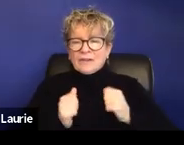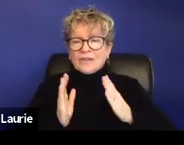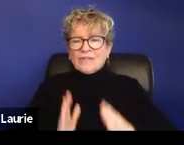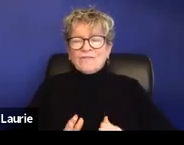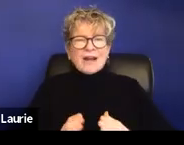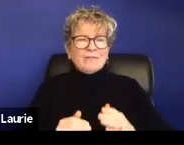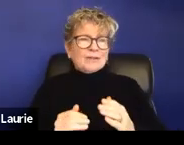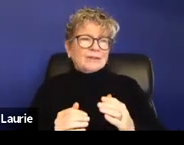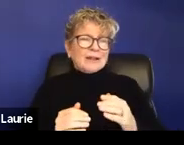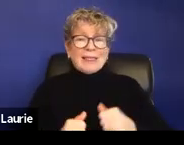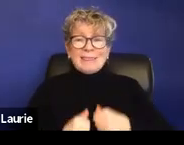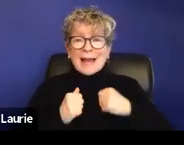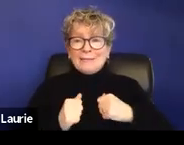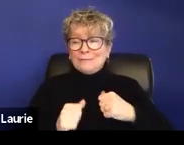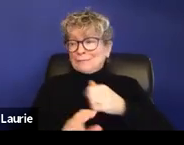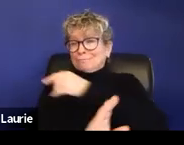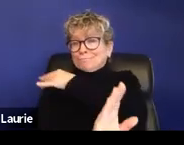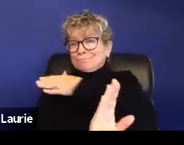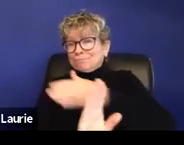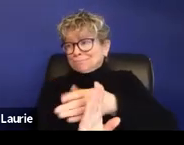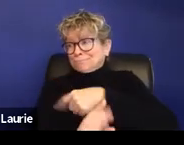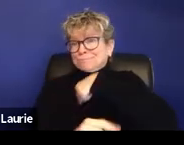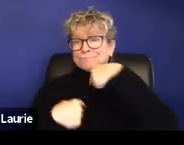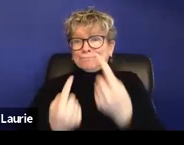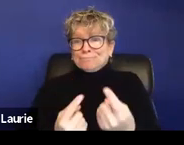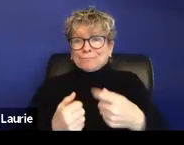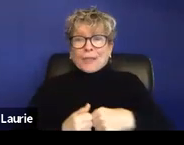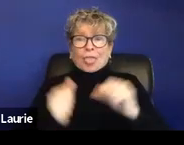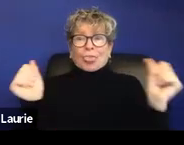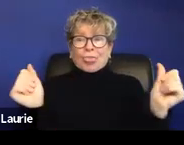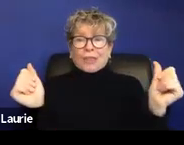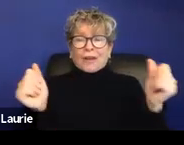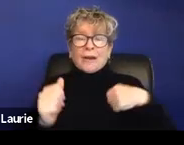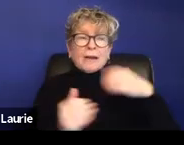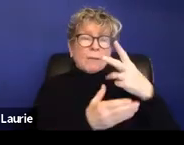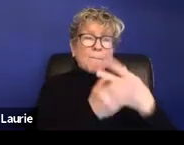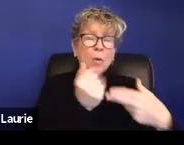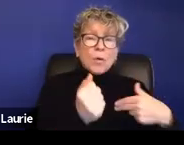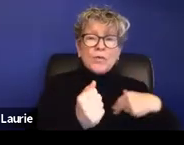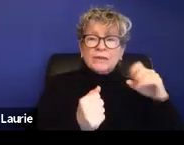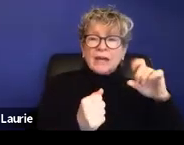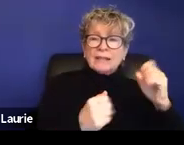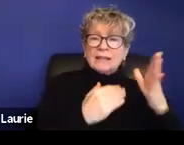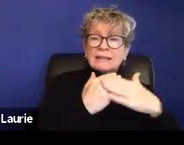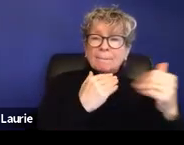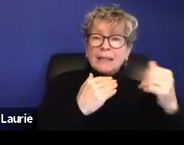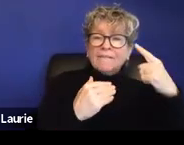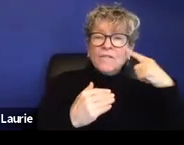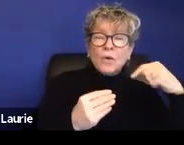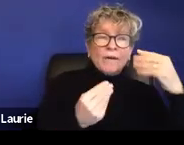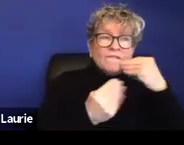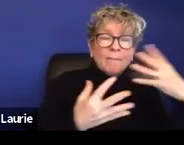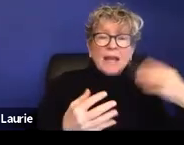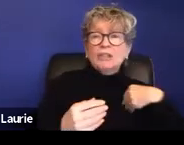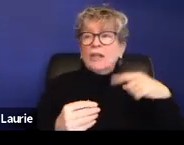like a book, um, because both sides get to subpoena for information. Both sides get to ask about questions,